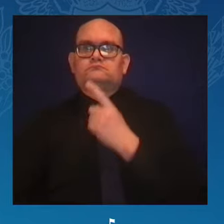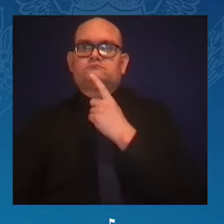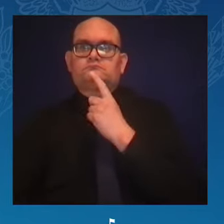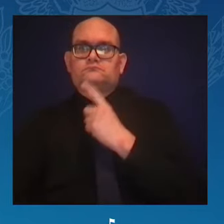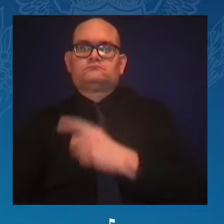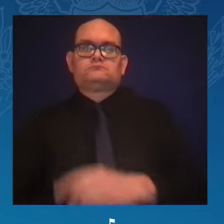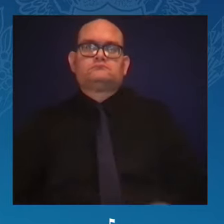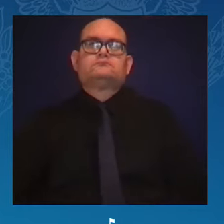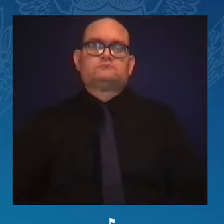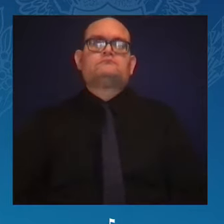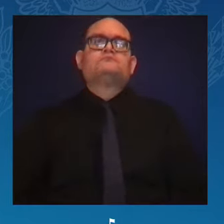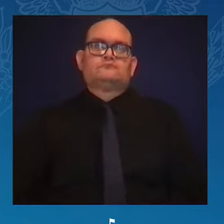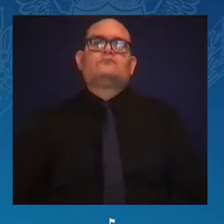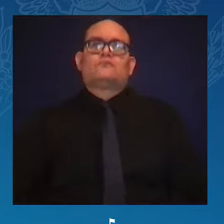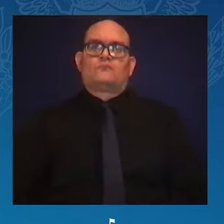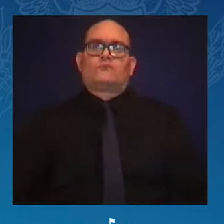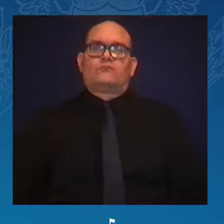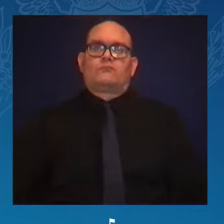Elsie Cook-Holmes.